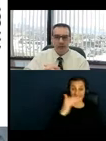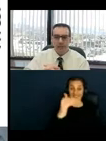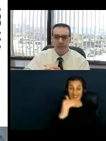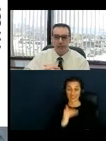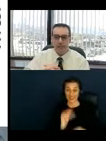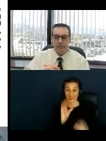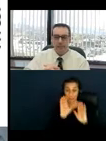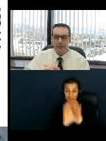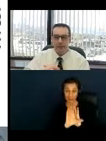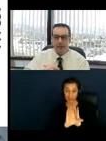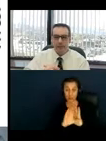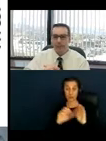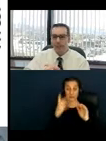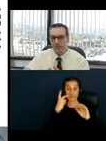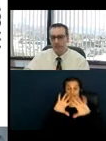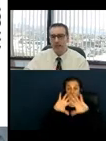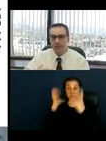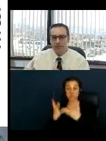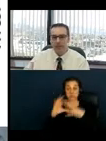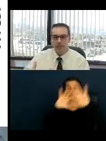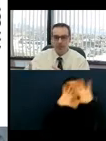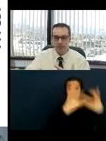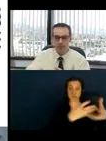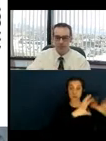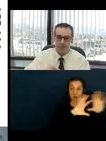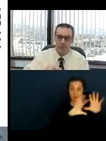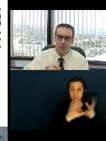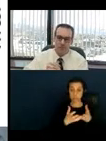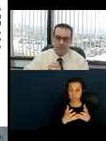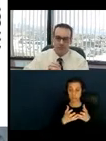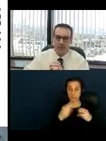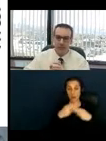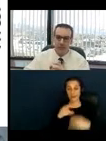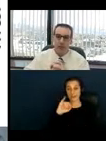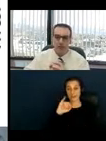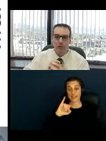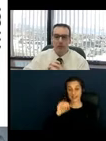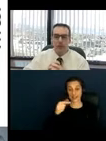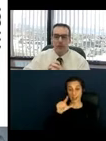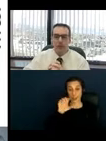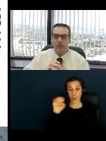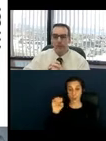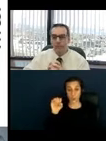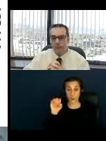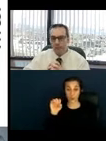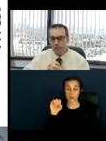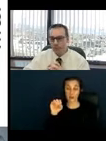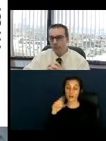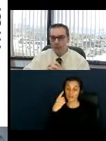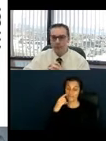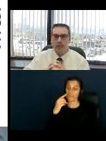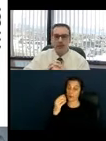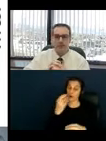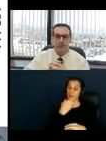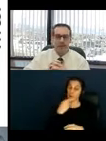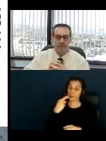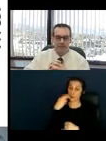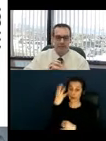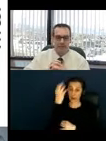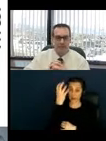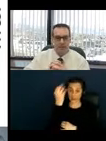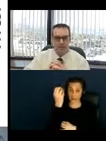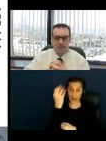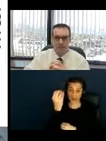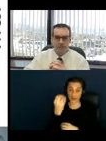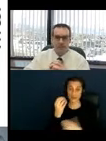outdoor dining. And you're going to find that igloos such as the ones displayed here could, you know, appear to have some access